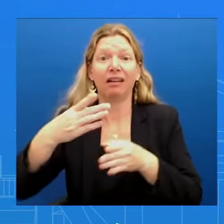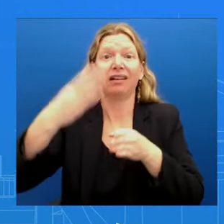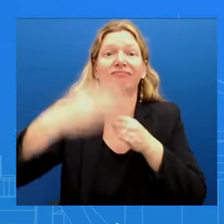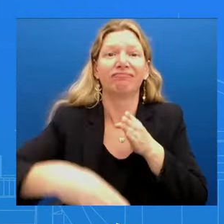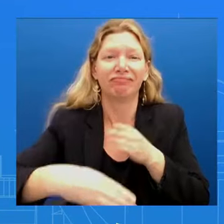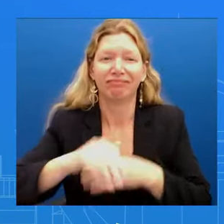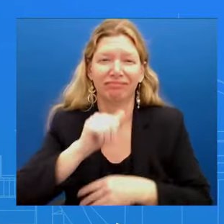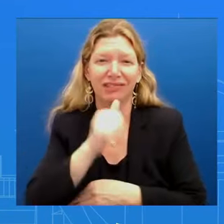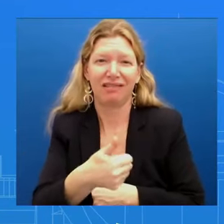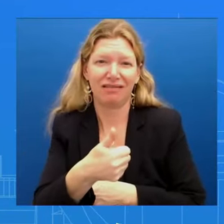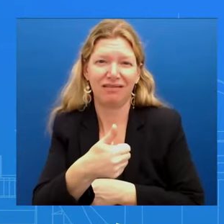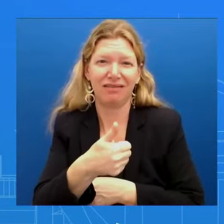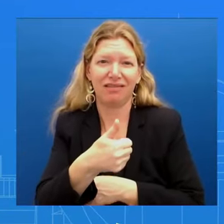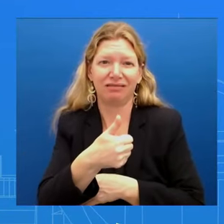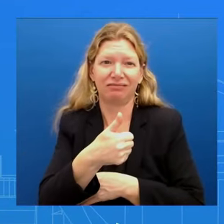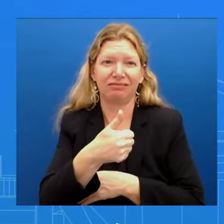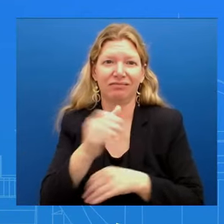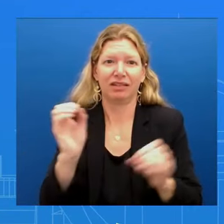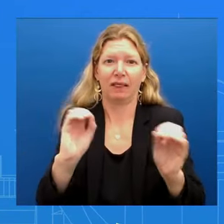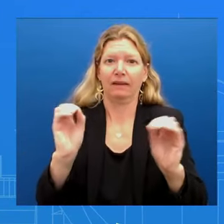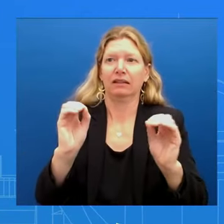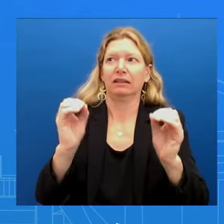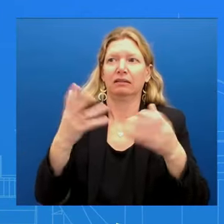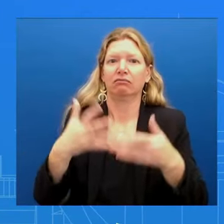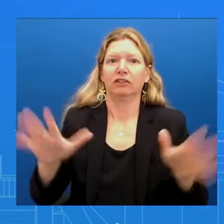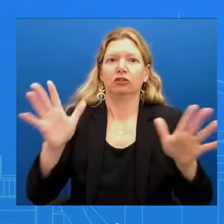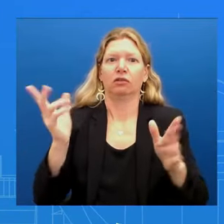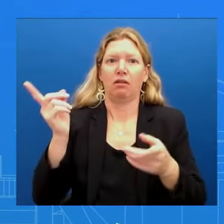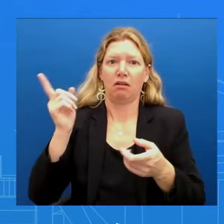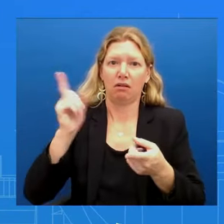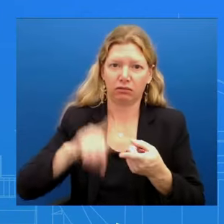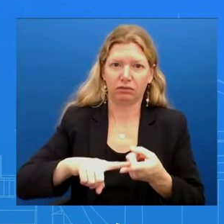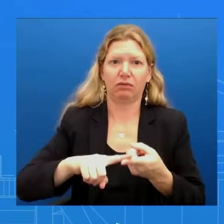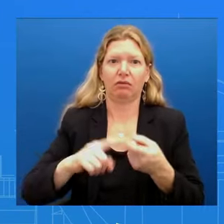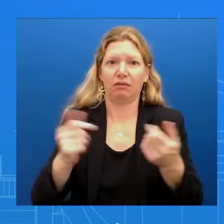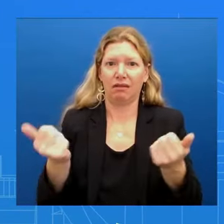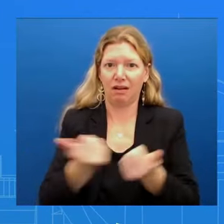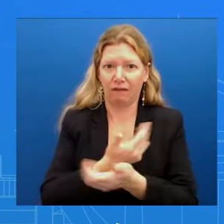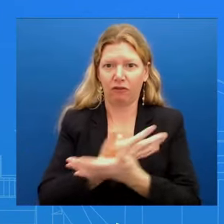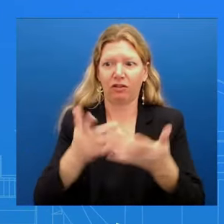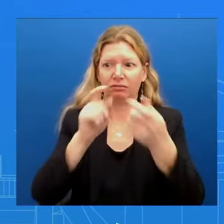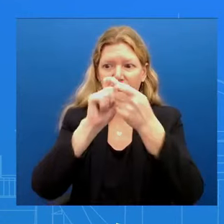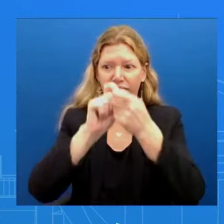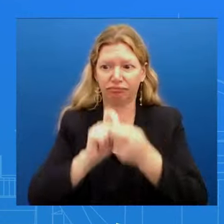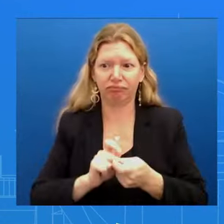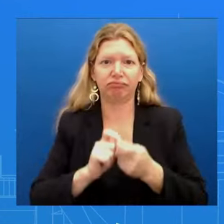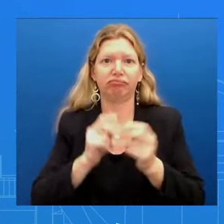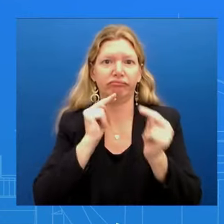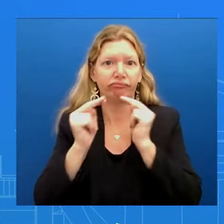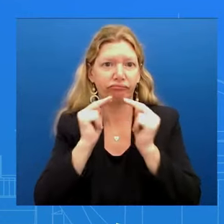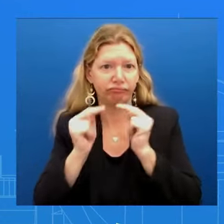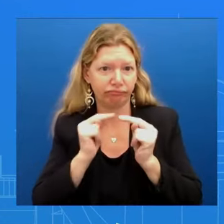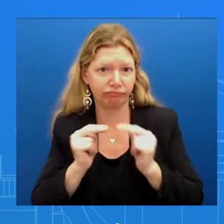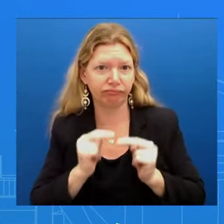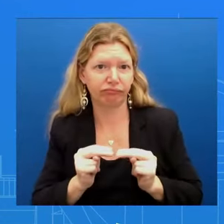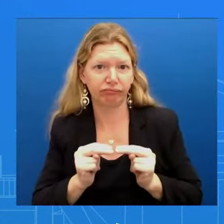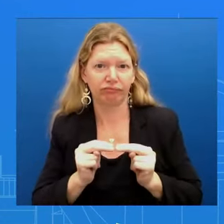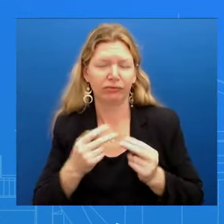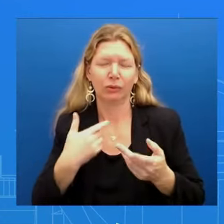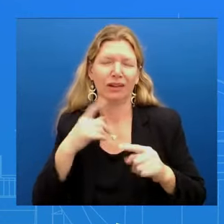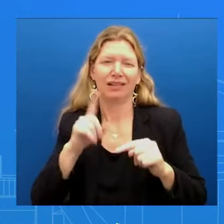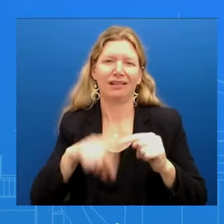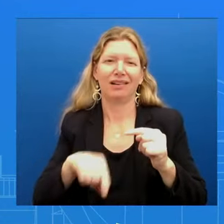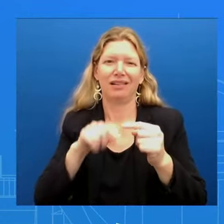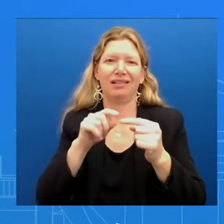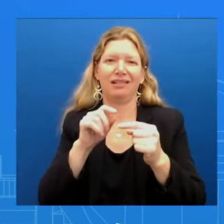now and it would be really irresponsible for me to get into the details of it Just lastly for me, you had said the U.S. response